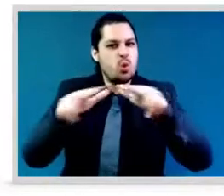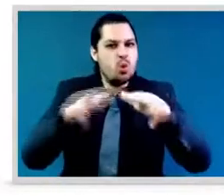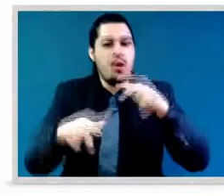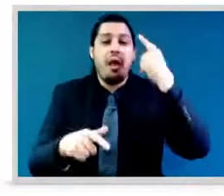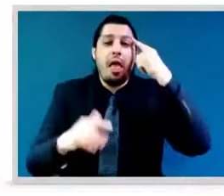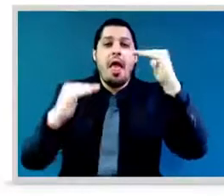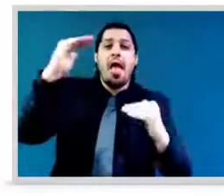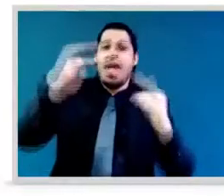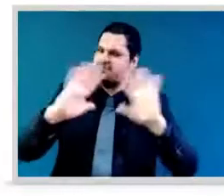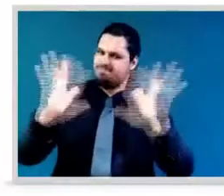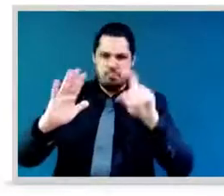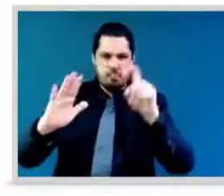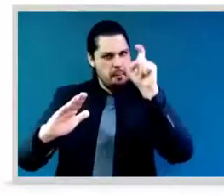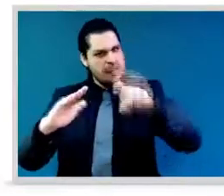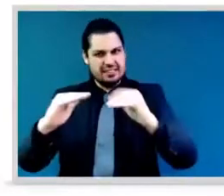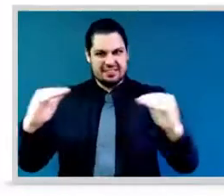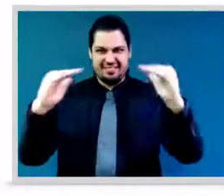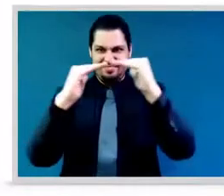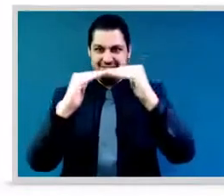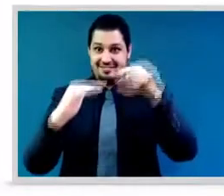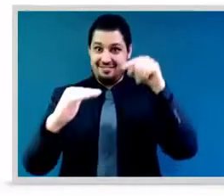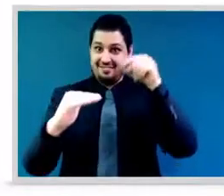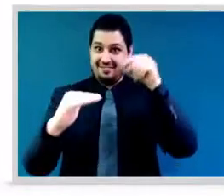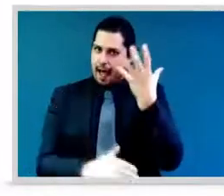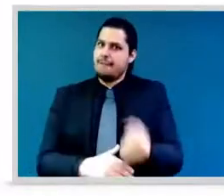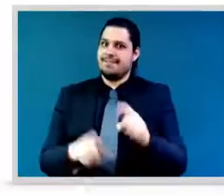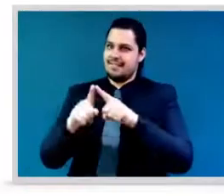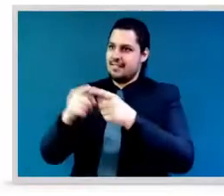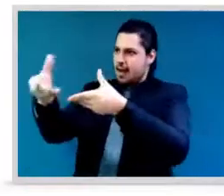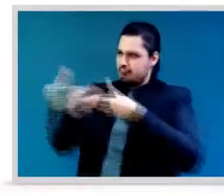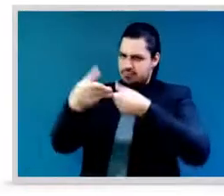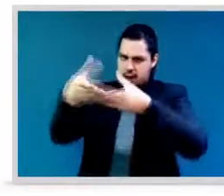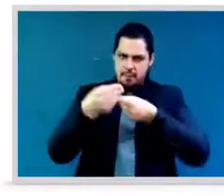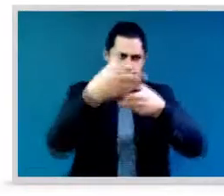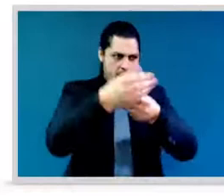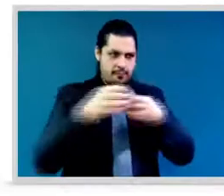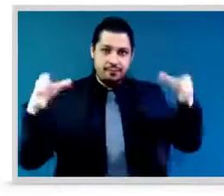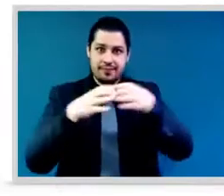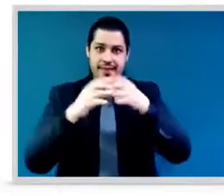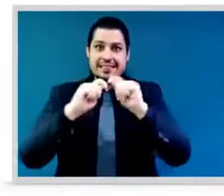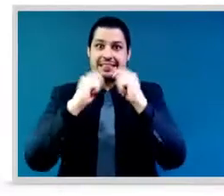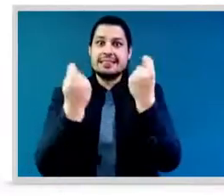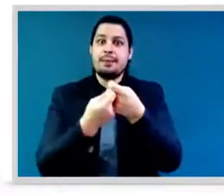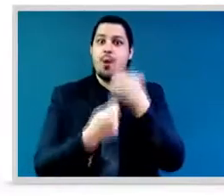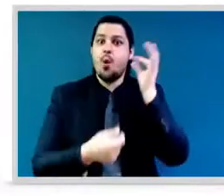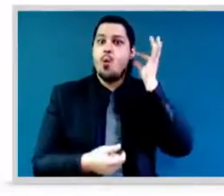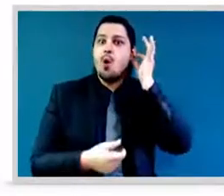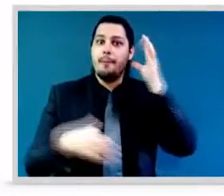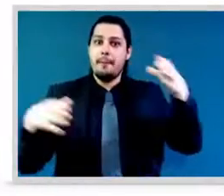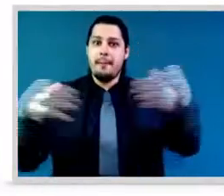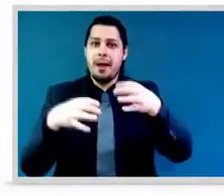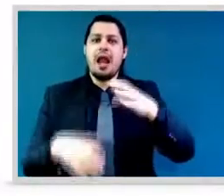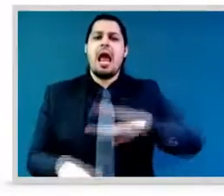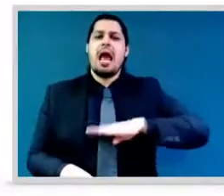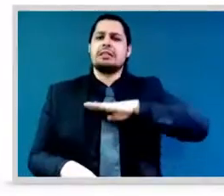aiming to change the picture of a leader i'm also a part of the rekuvik forum which